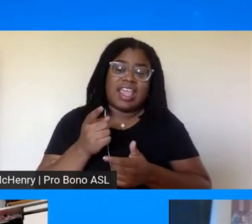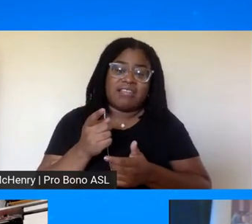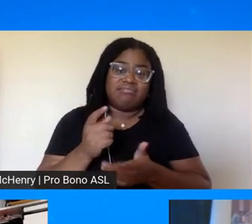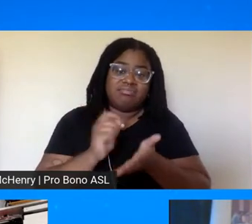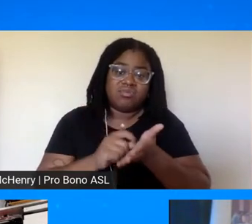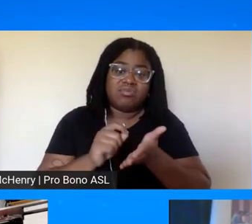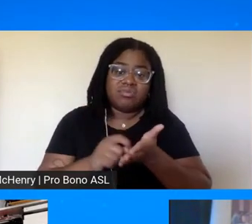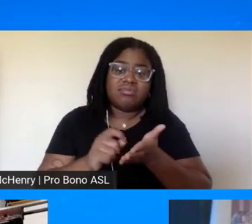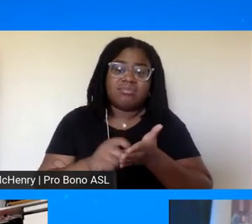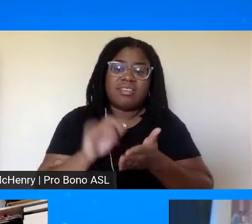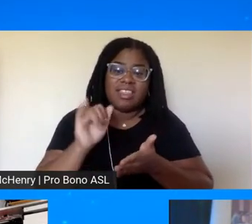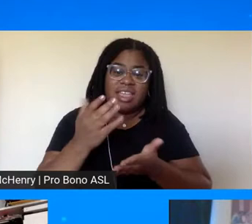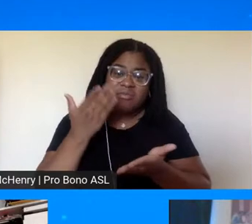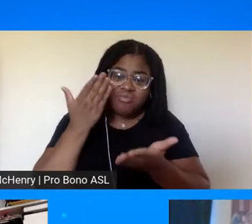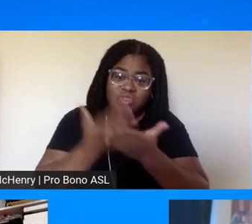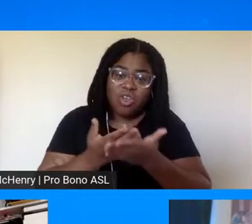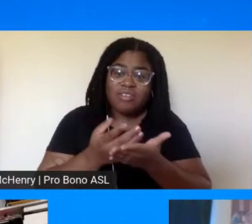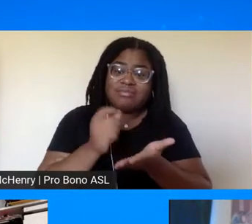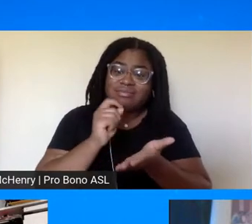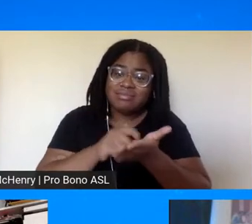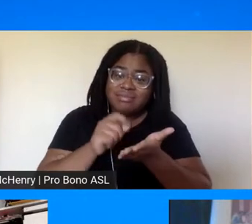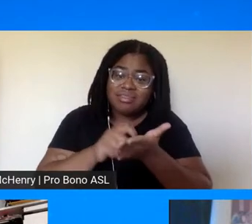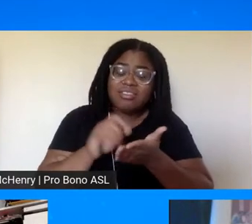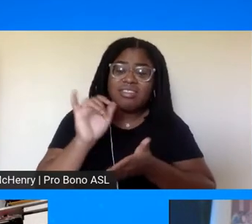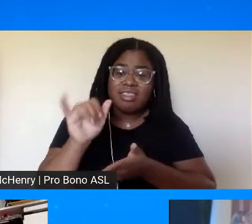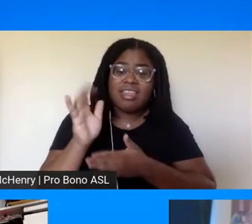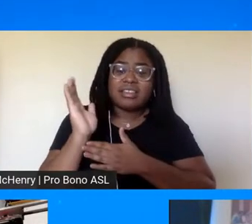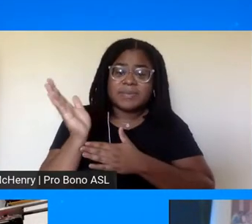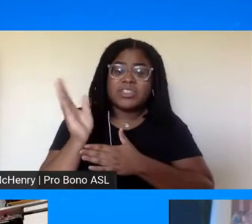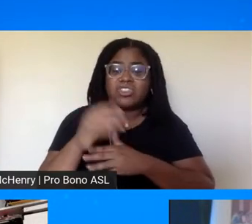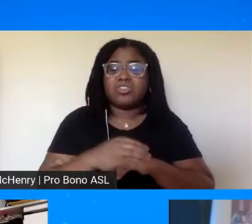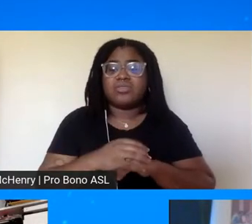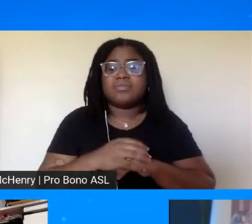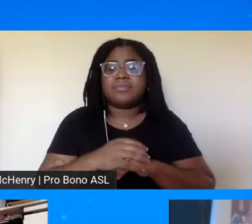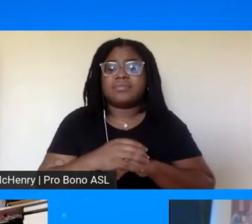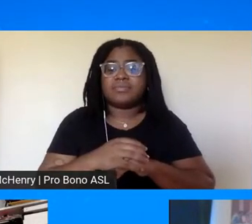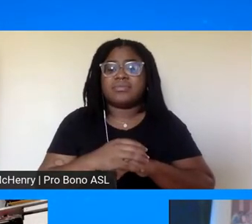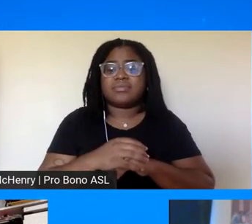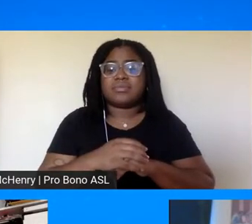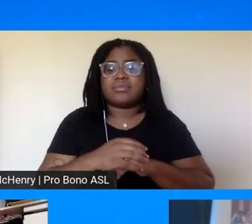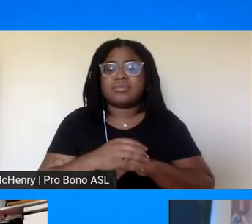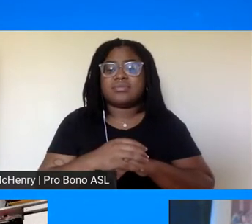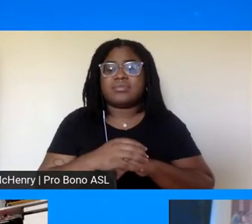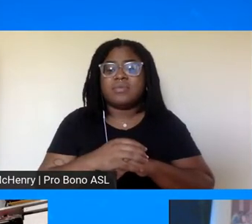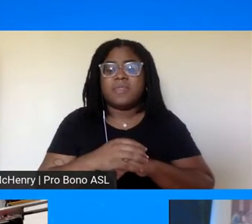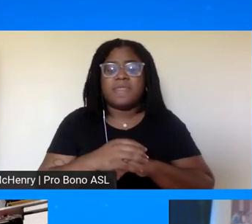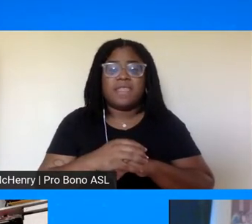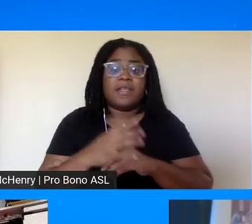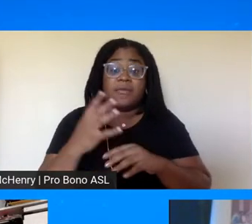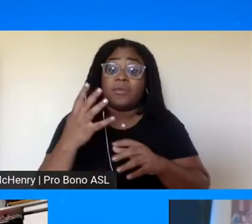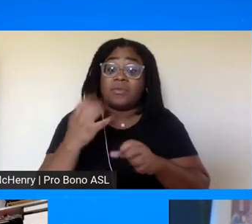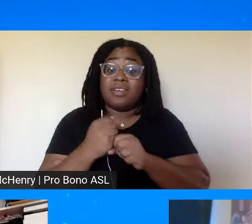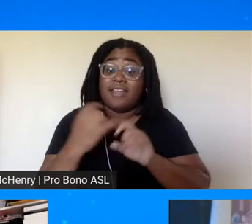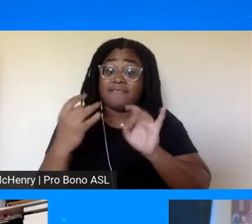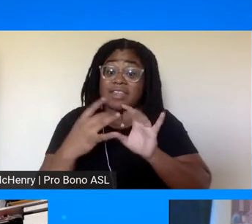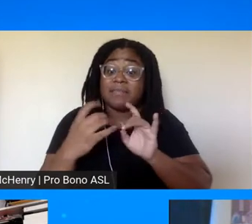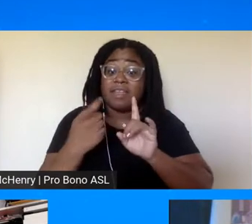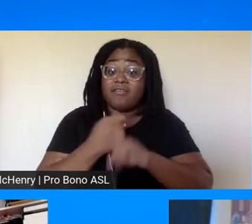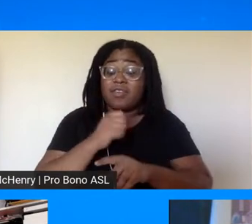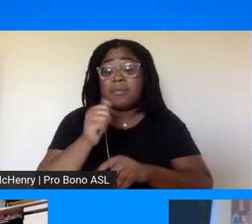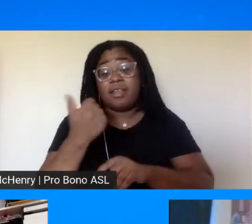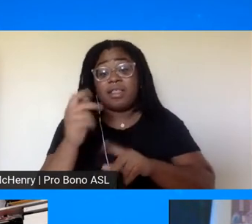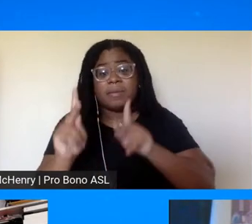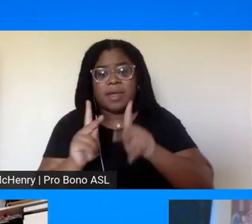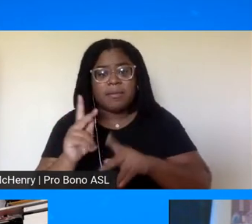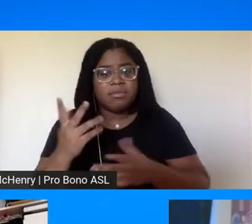speeches that proves that he actually authored speeches um um and he would you know get feedback from other people you know how